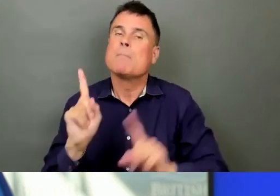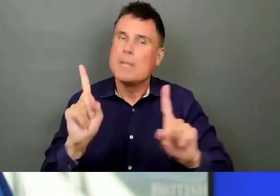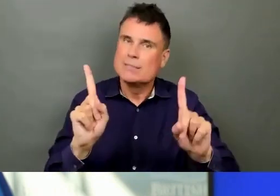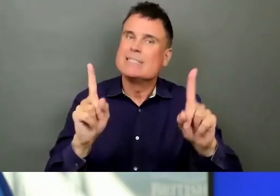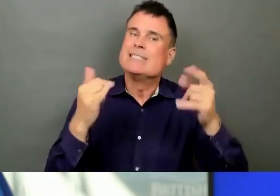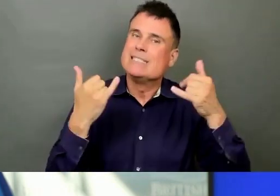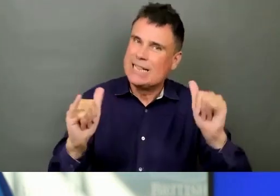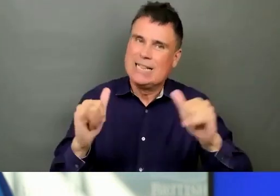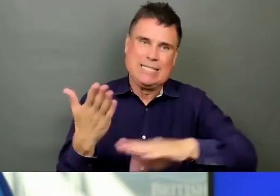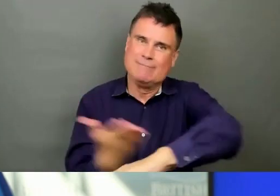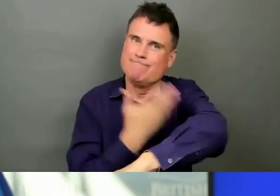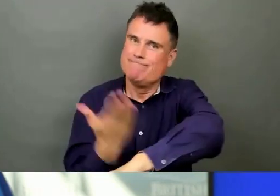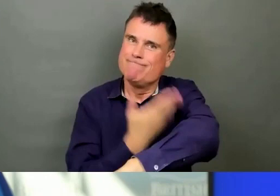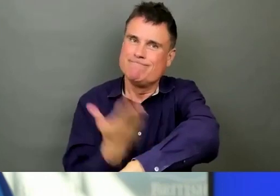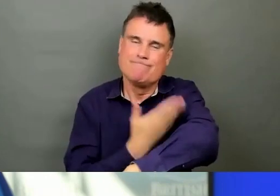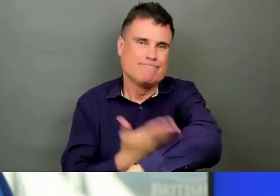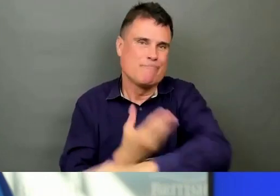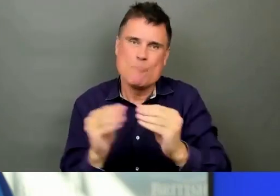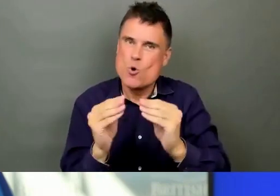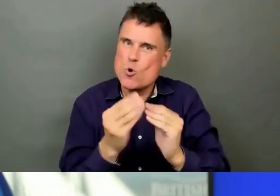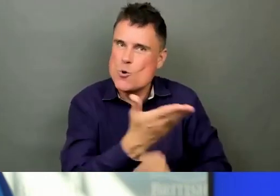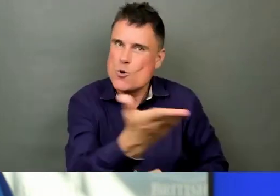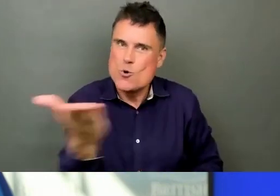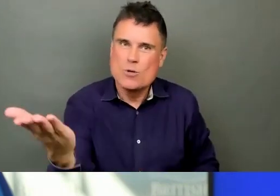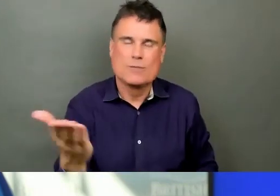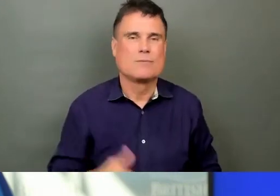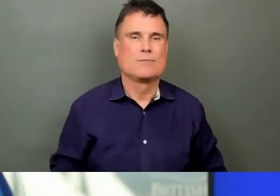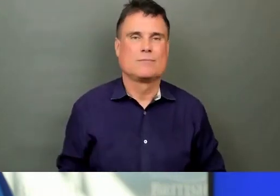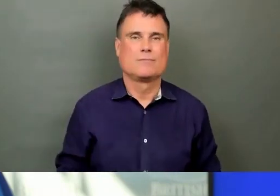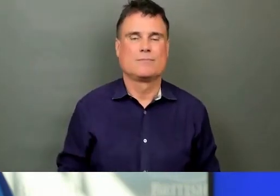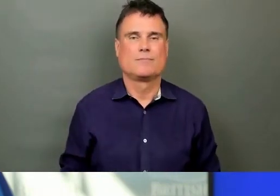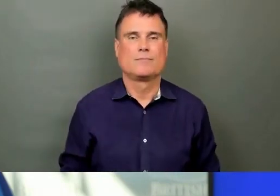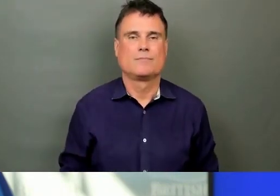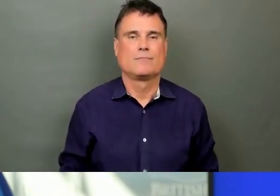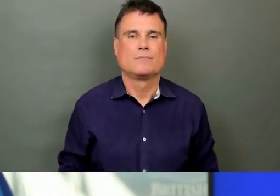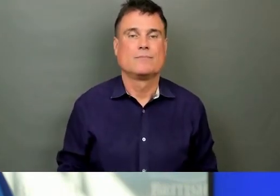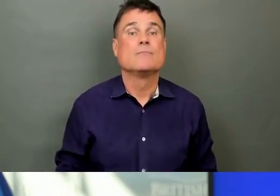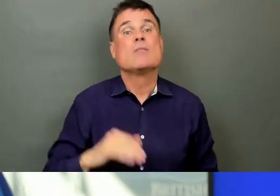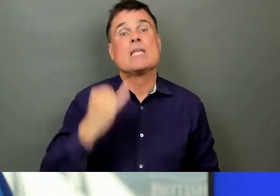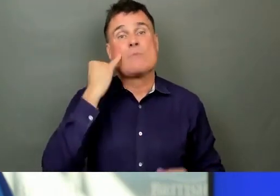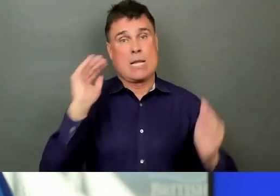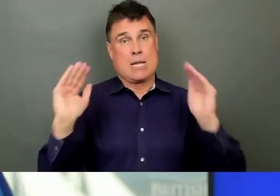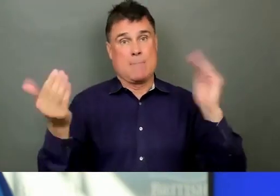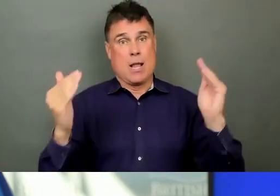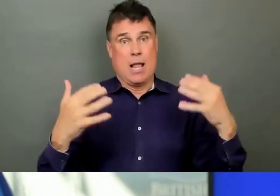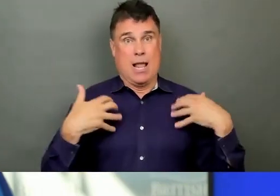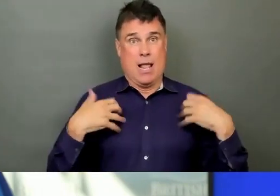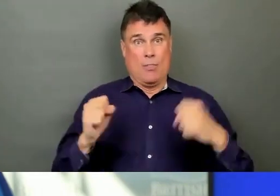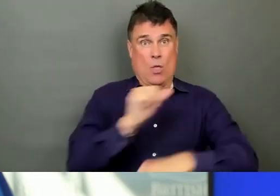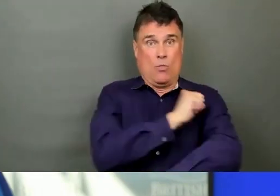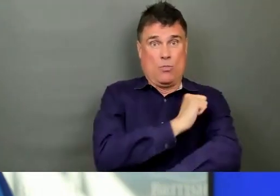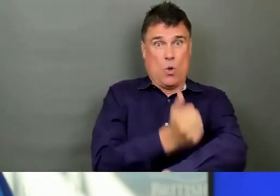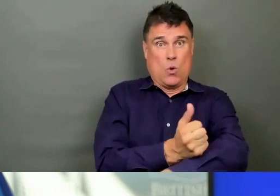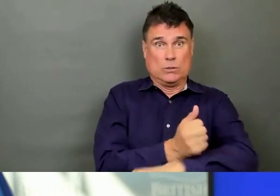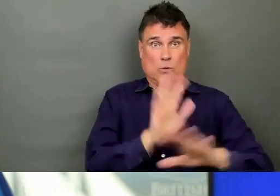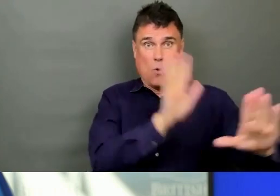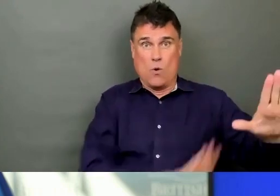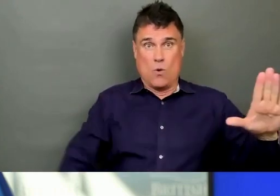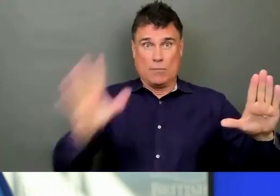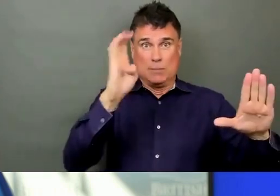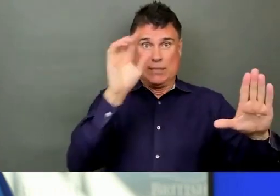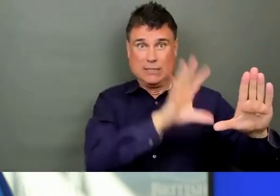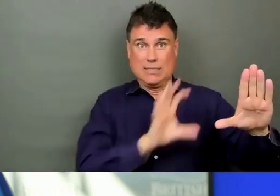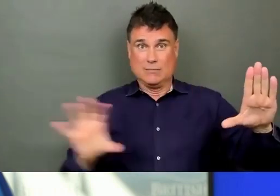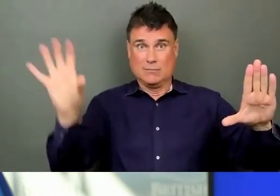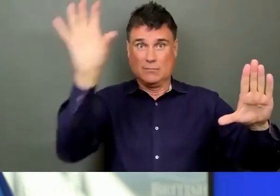difference between the health authorities, between Vancouver Coastal and Fraser Health, and Interior Health, and Northern Health, and Vancouver Island Health. Under 50,